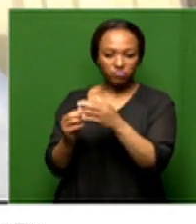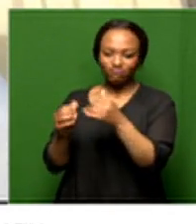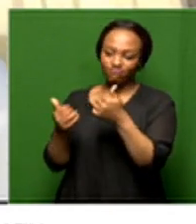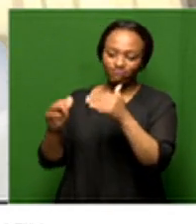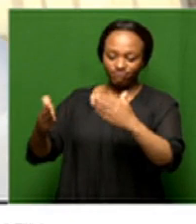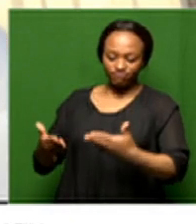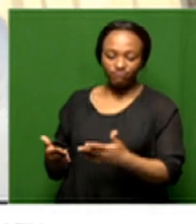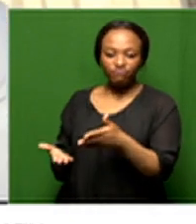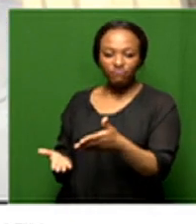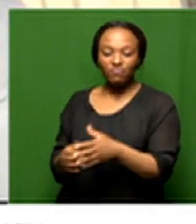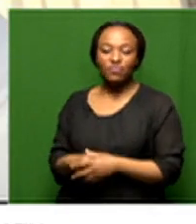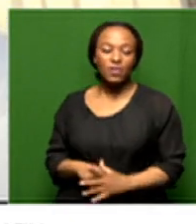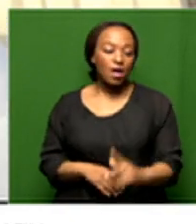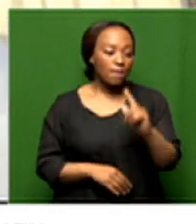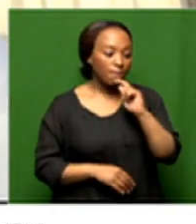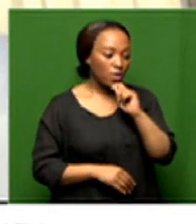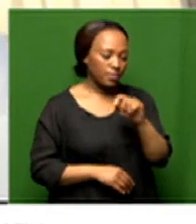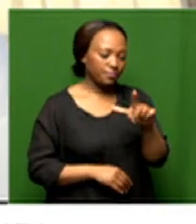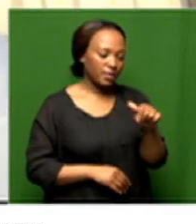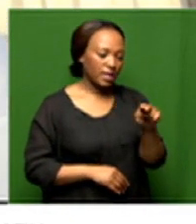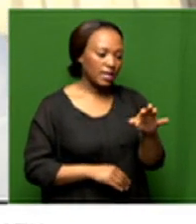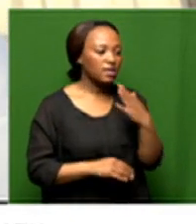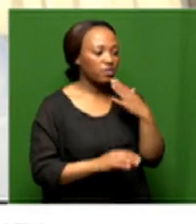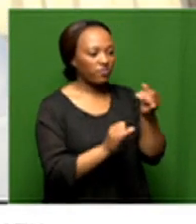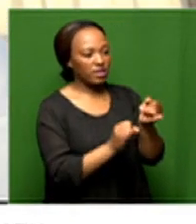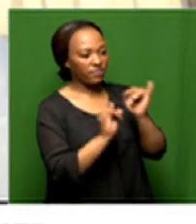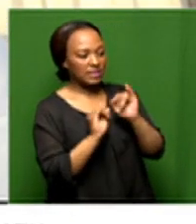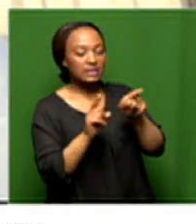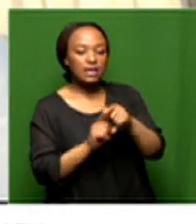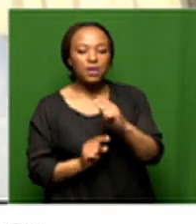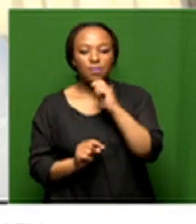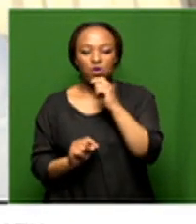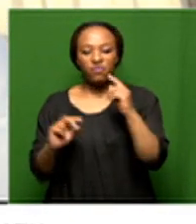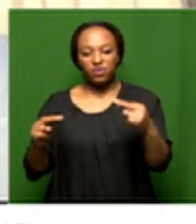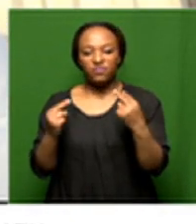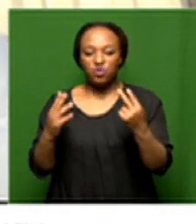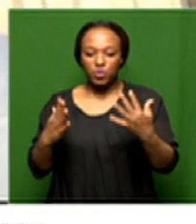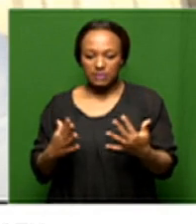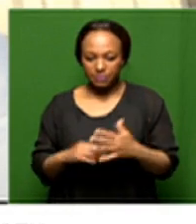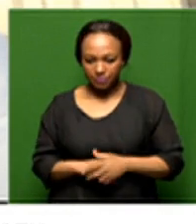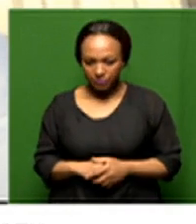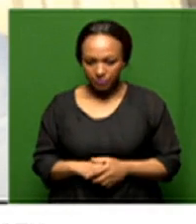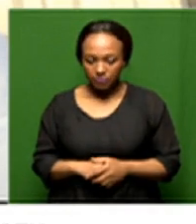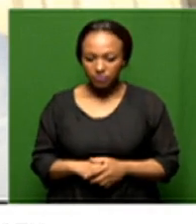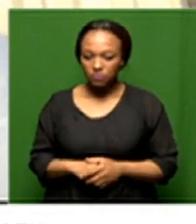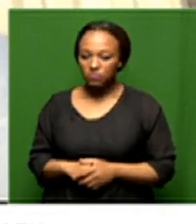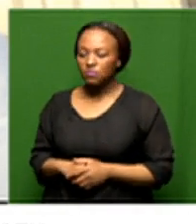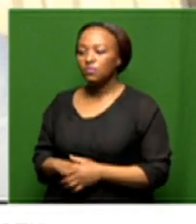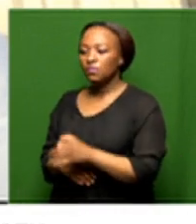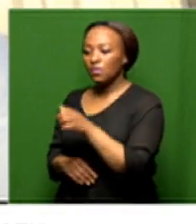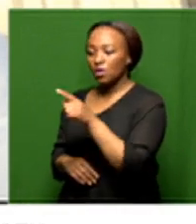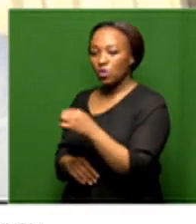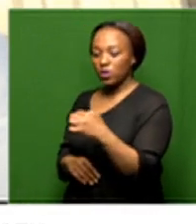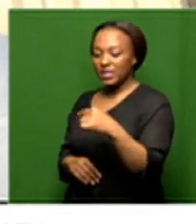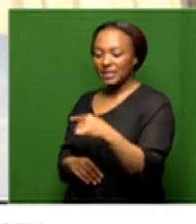morning lean thank you for the invitation and morning to to the viewers of morning life so given those second quarter